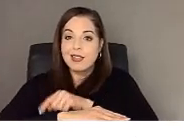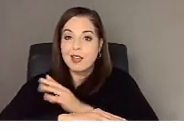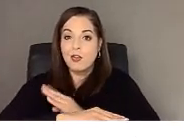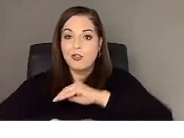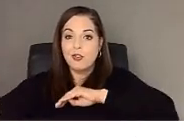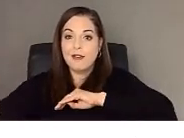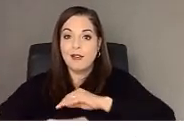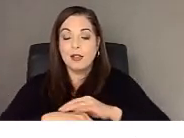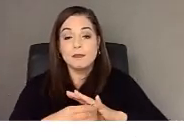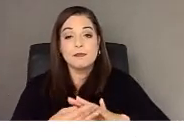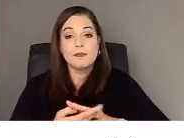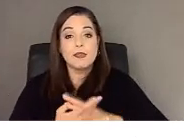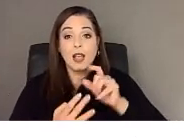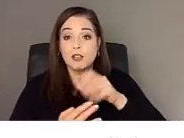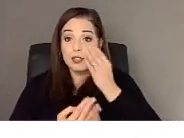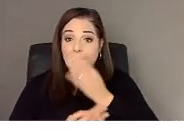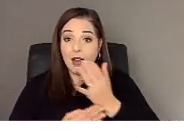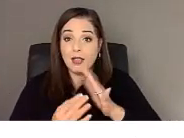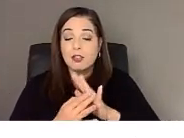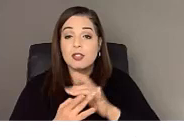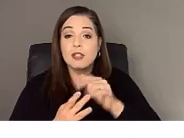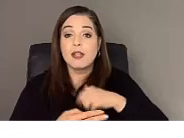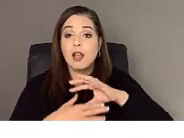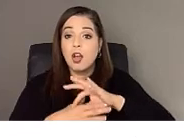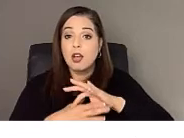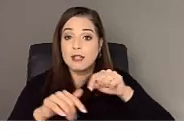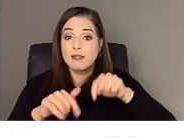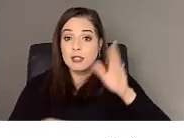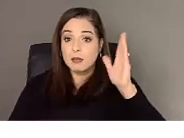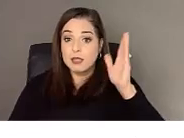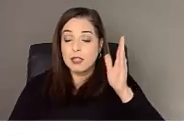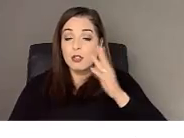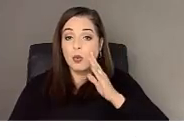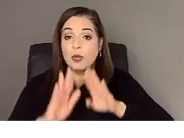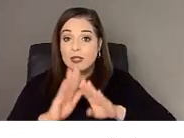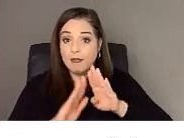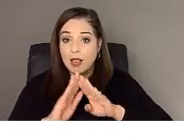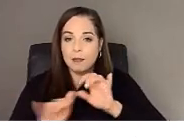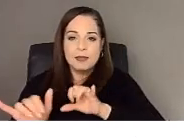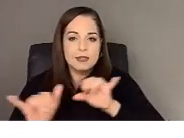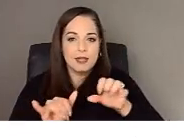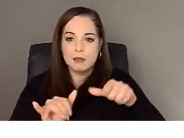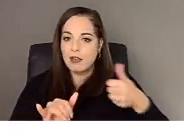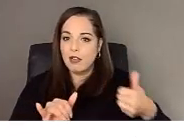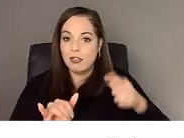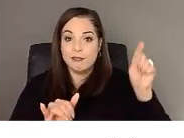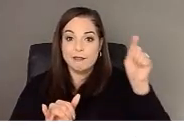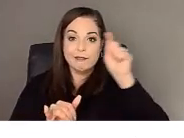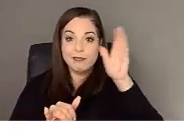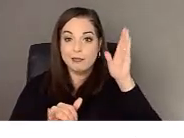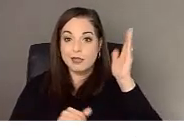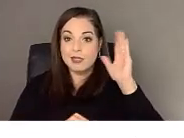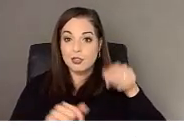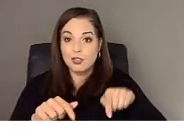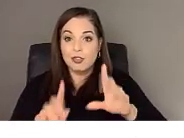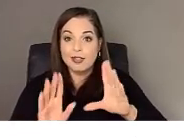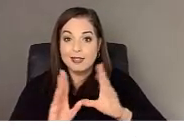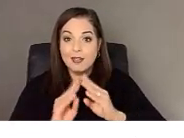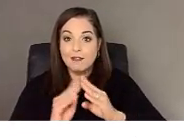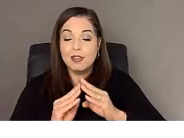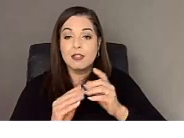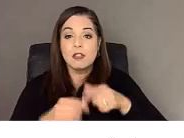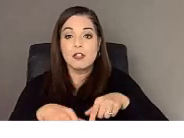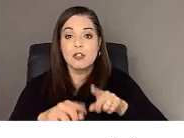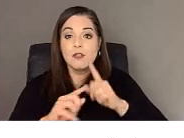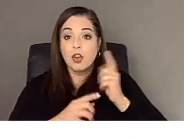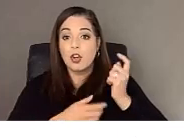acknowledge that the contents of this presentation were developed like many other presentations during this conference, uh, under a grant from the